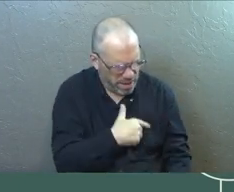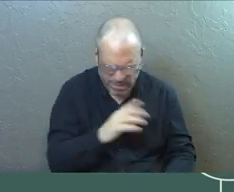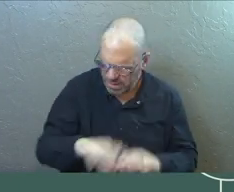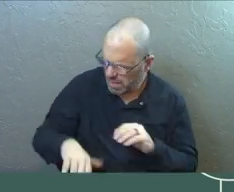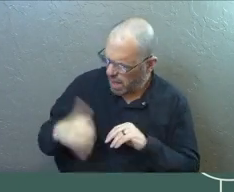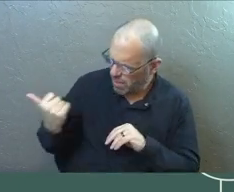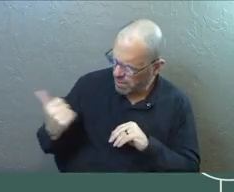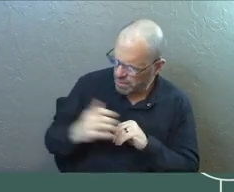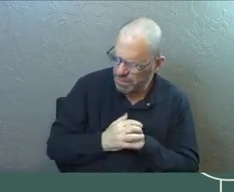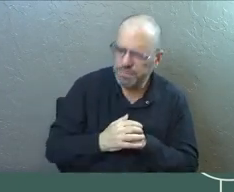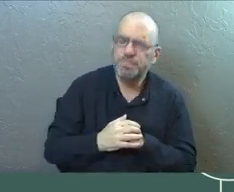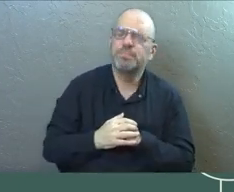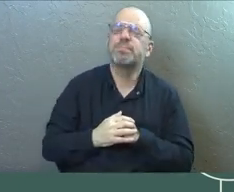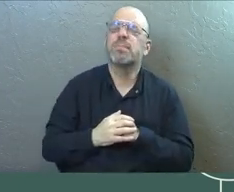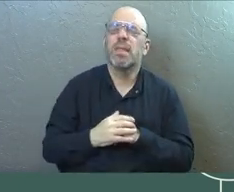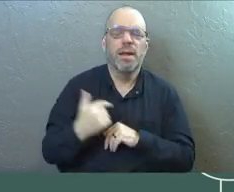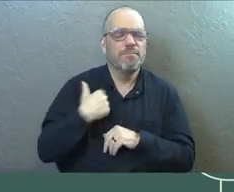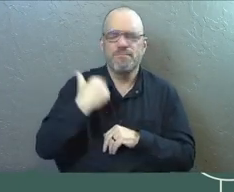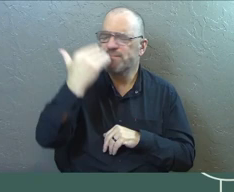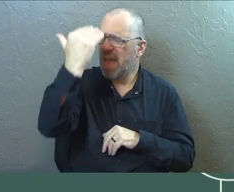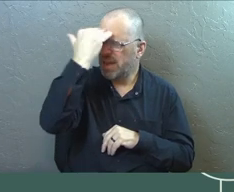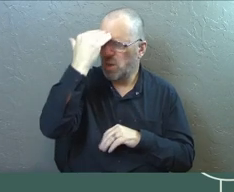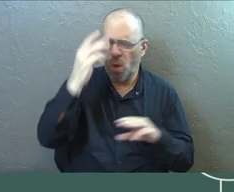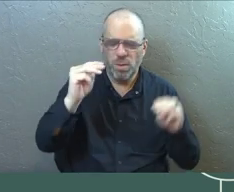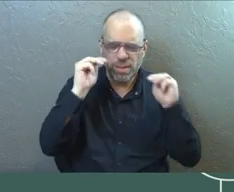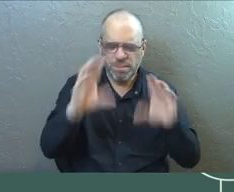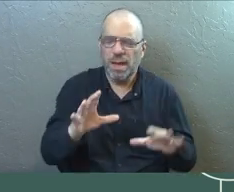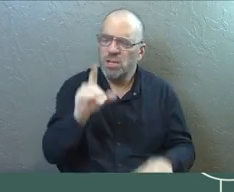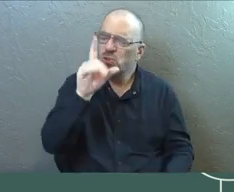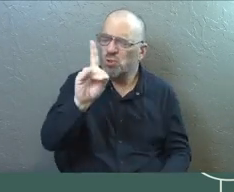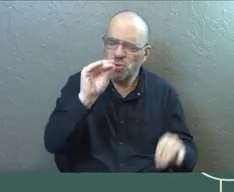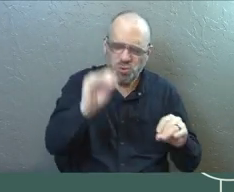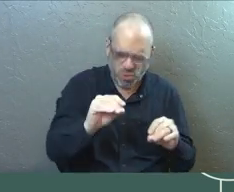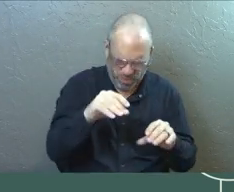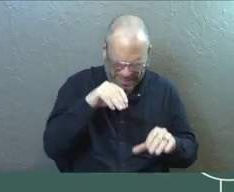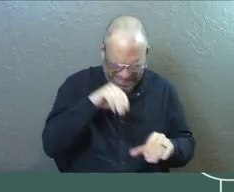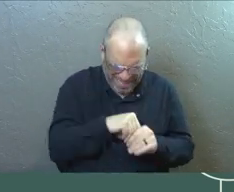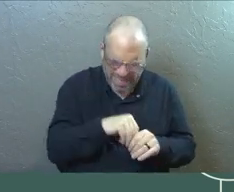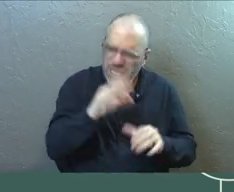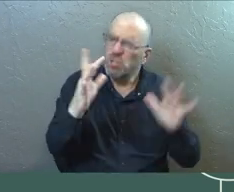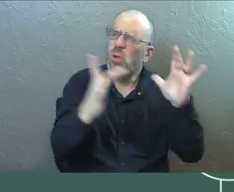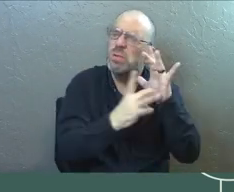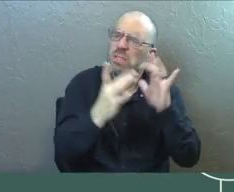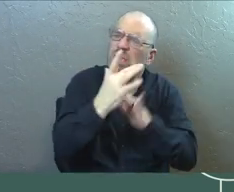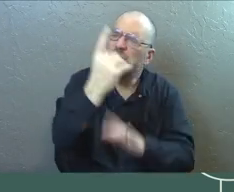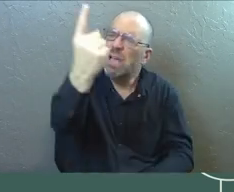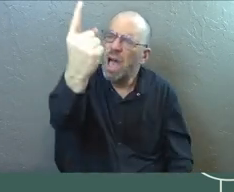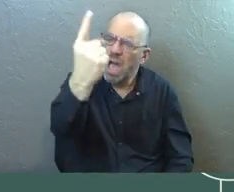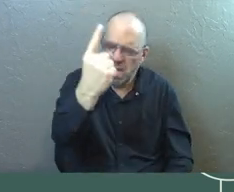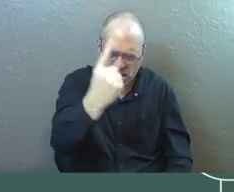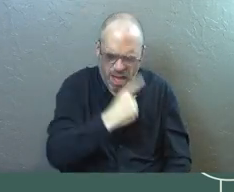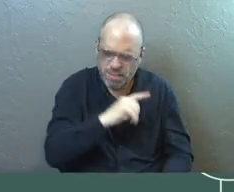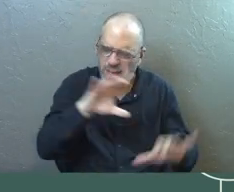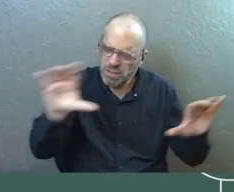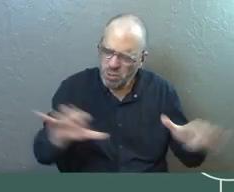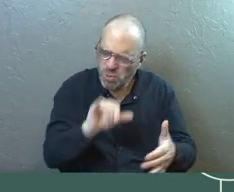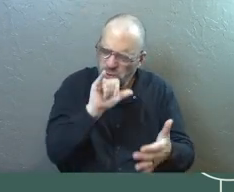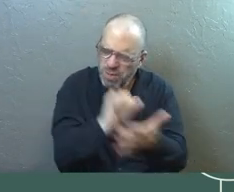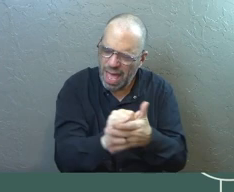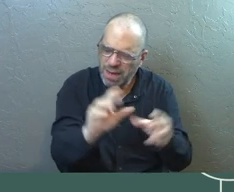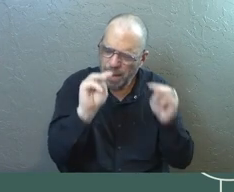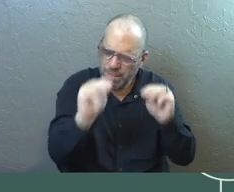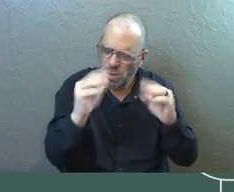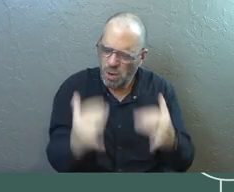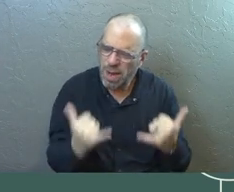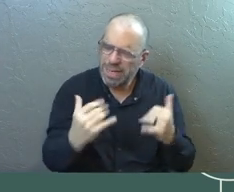for others. And I know that it's a miracle that you have to do inside of us. So Jesus, would you come and do that miracle right now?